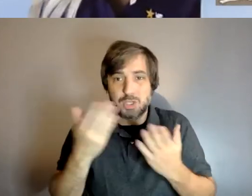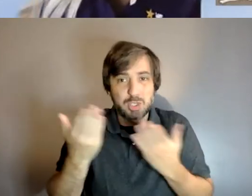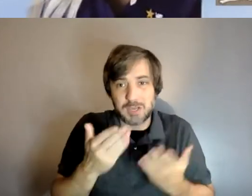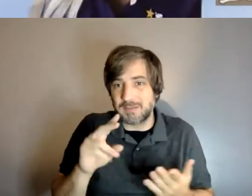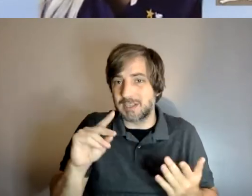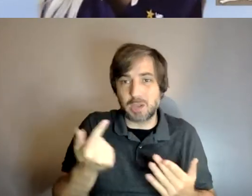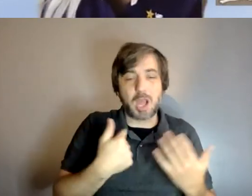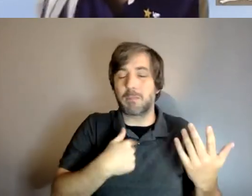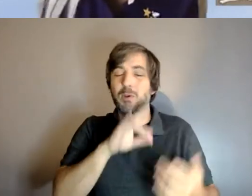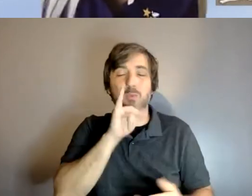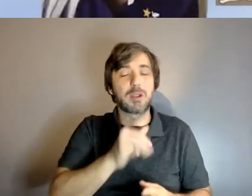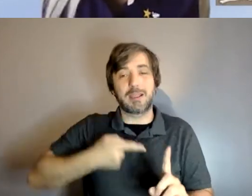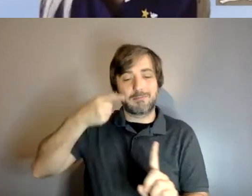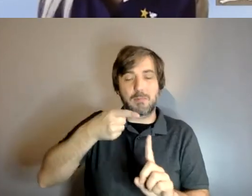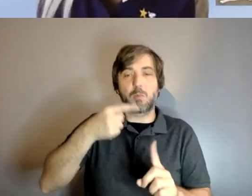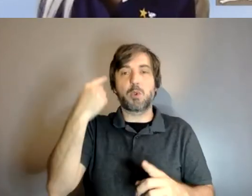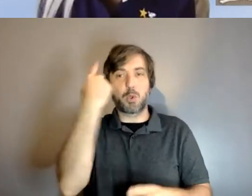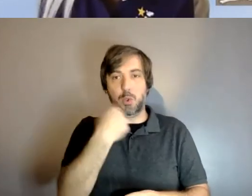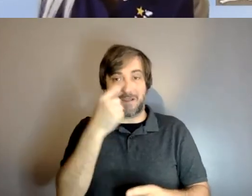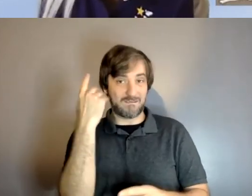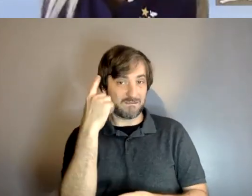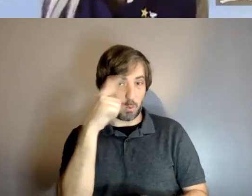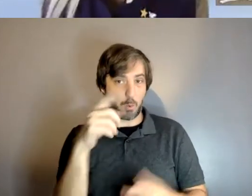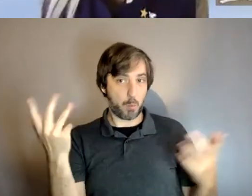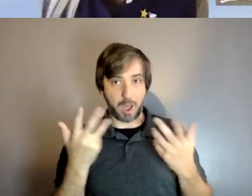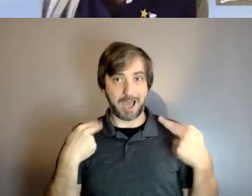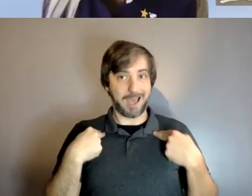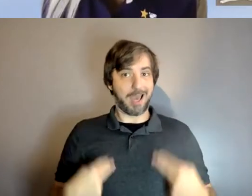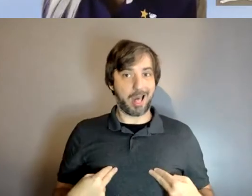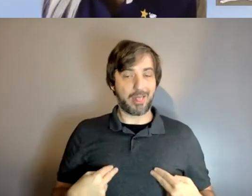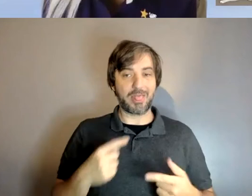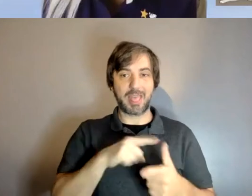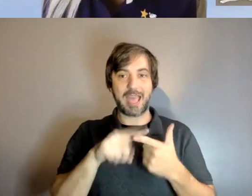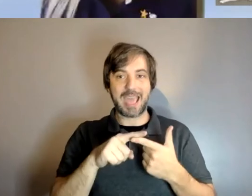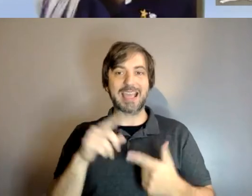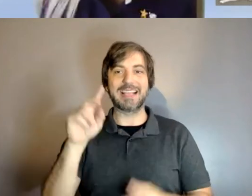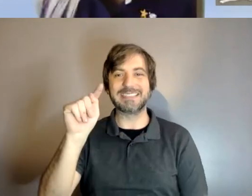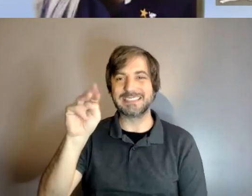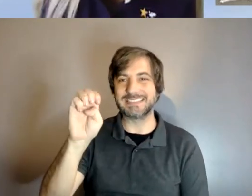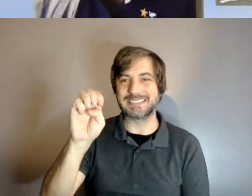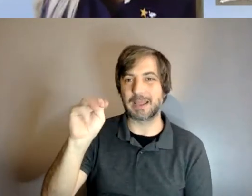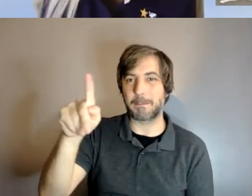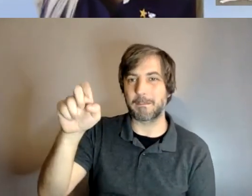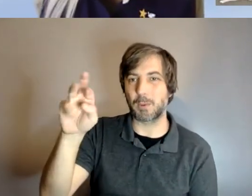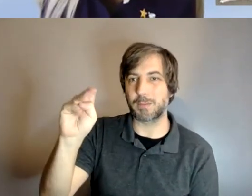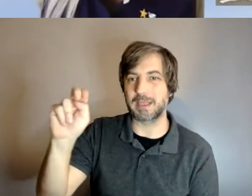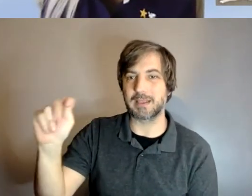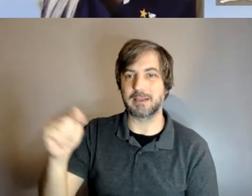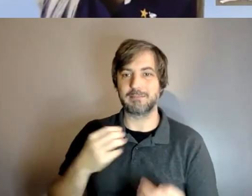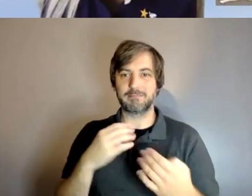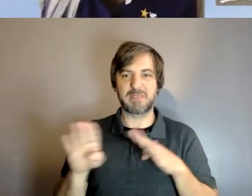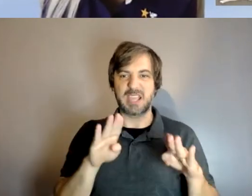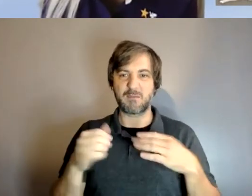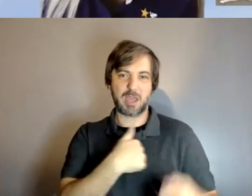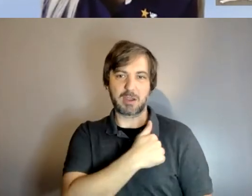we're looking for health and temperament guide dogs for the blind is also used a 70 they said labrador